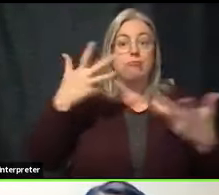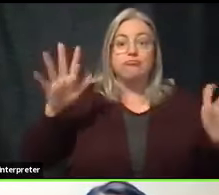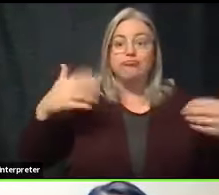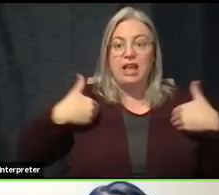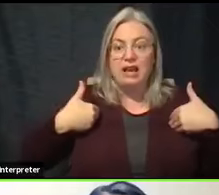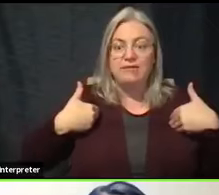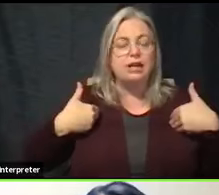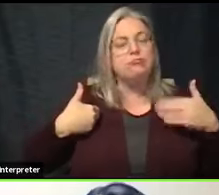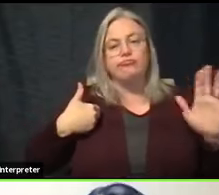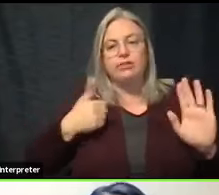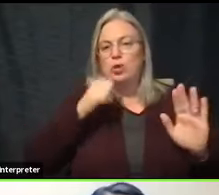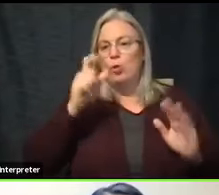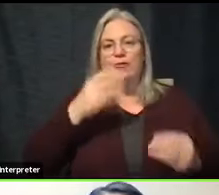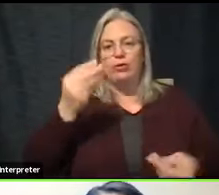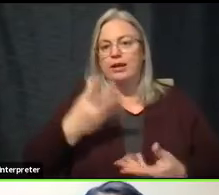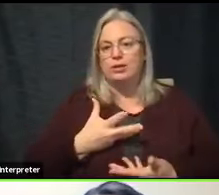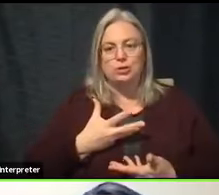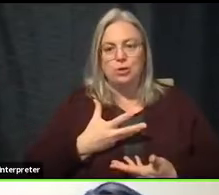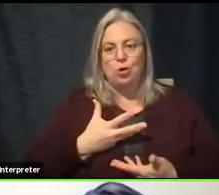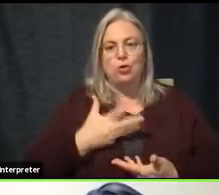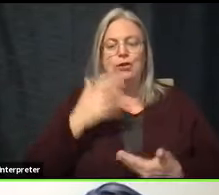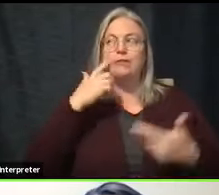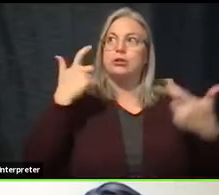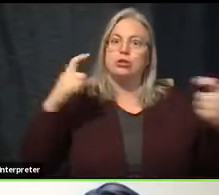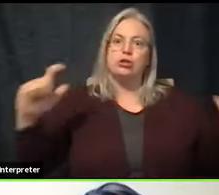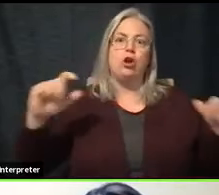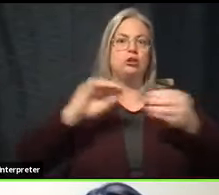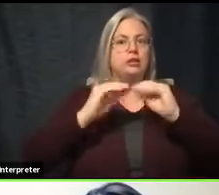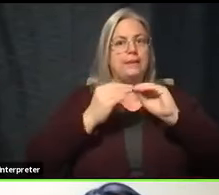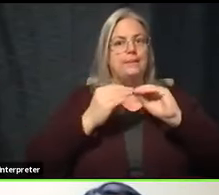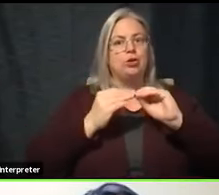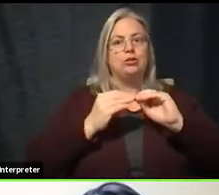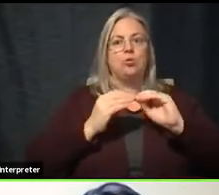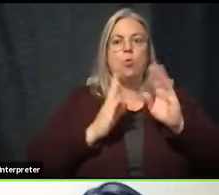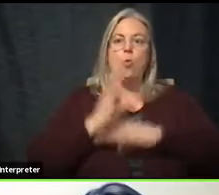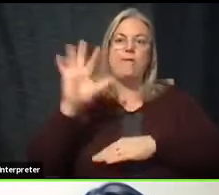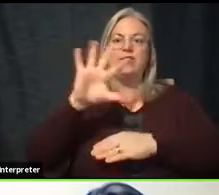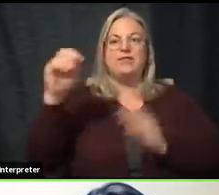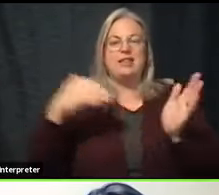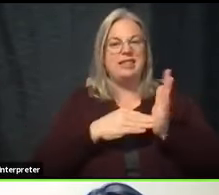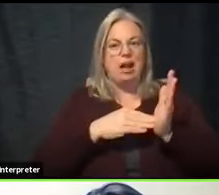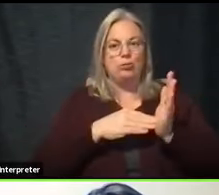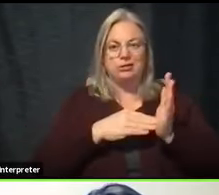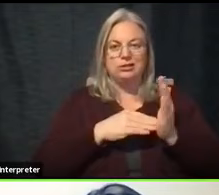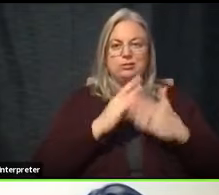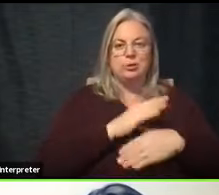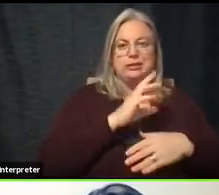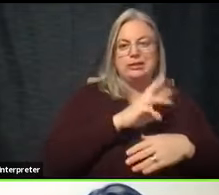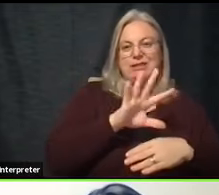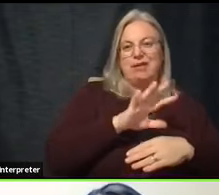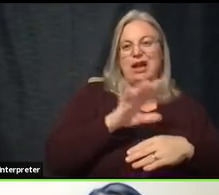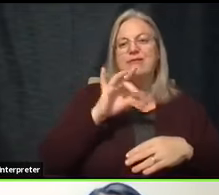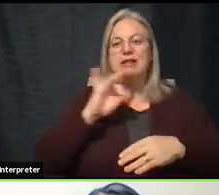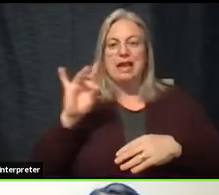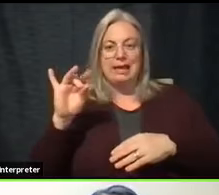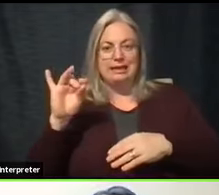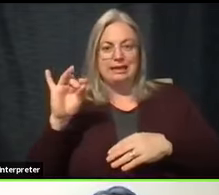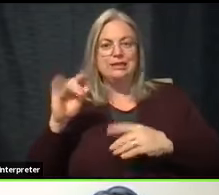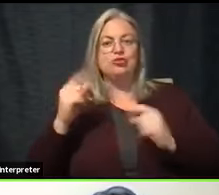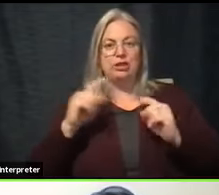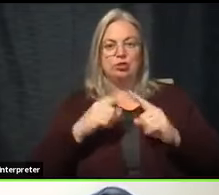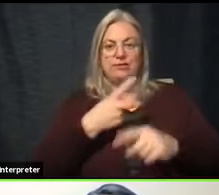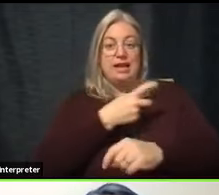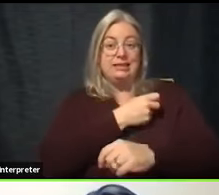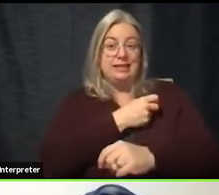As you know, we have a large number of individuals, over 50,000, between 65 and 80, that we're going to be trying to vaccinate. So